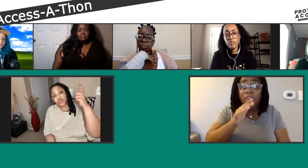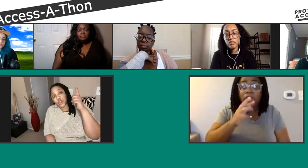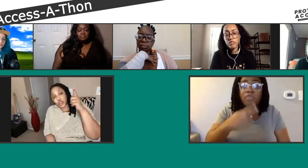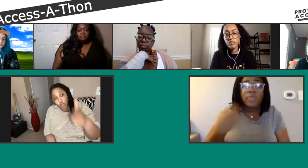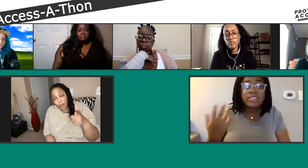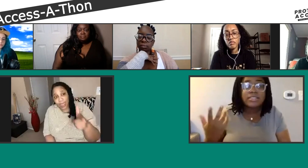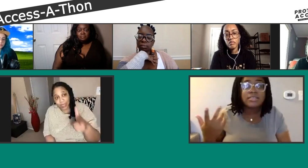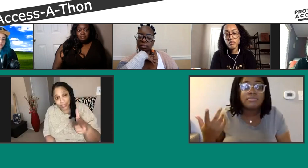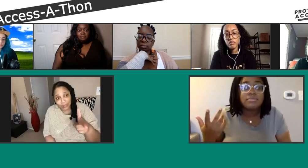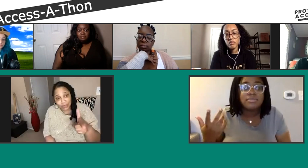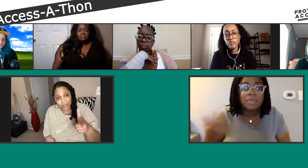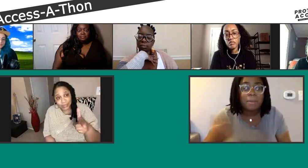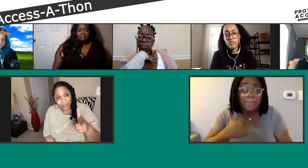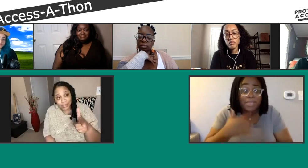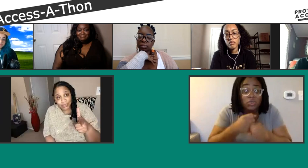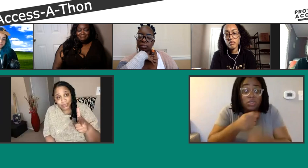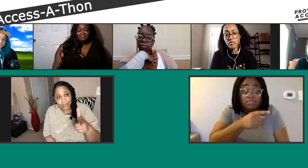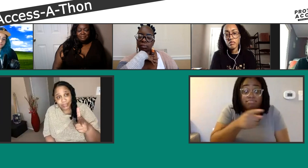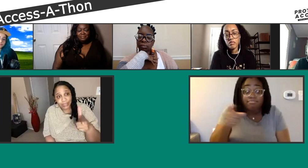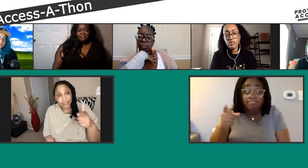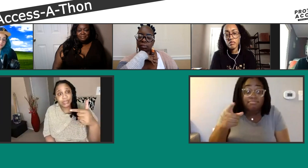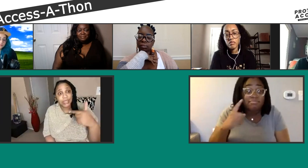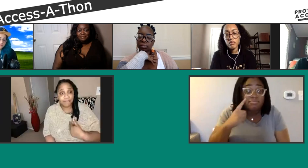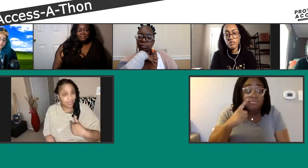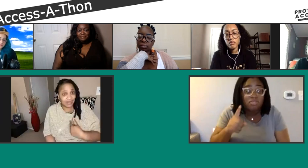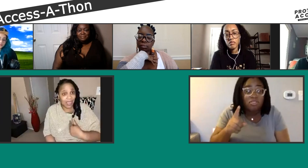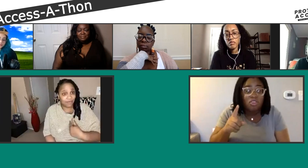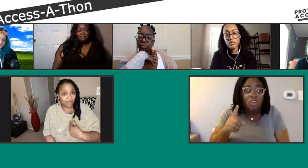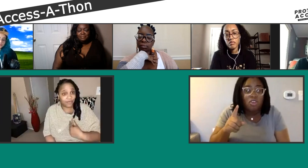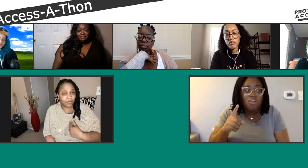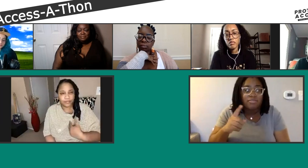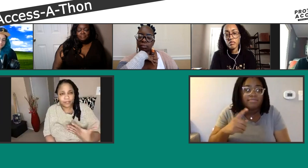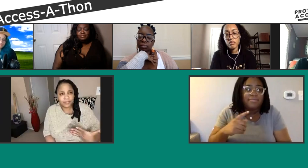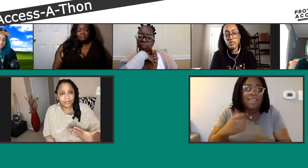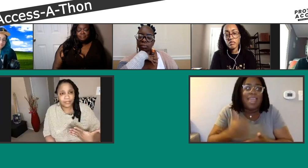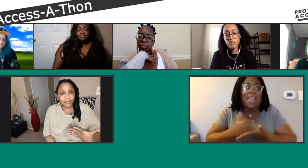to trust your ass to keep me safe.